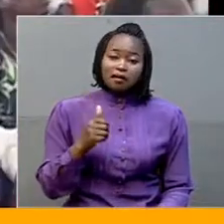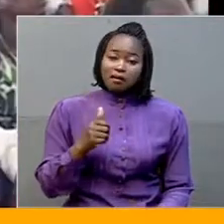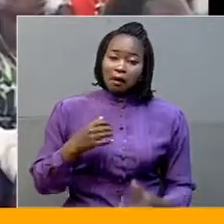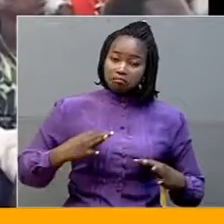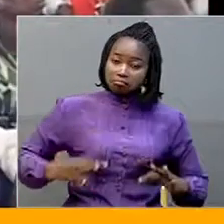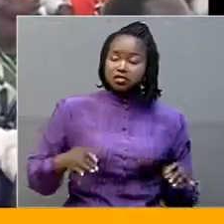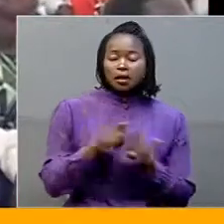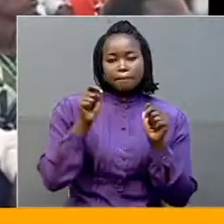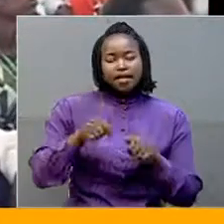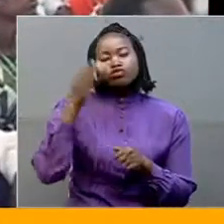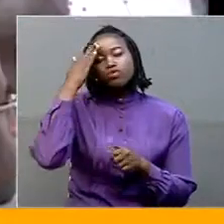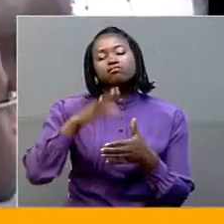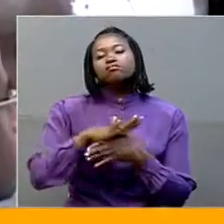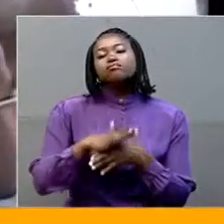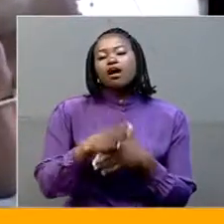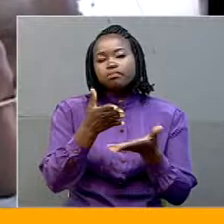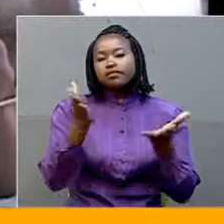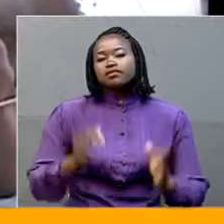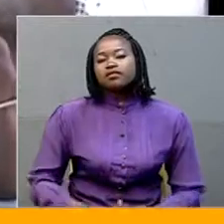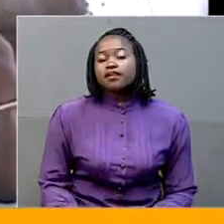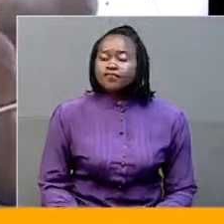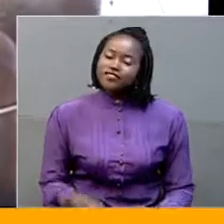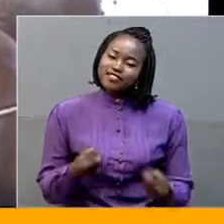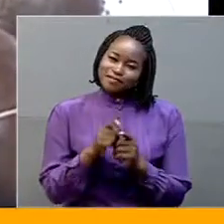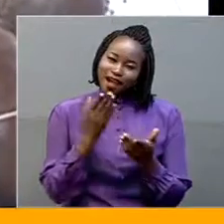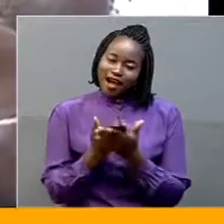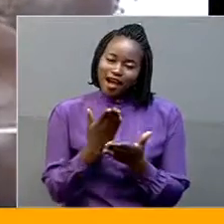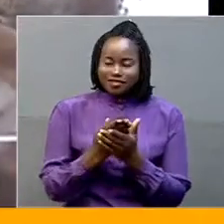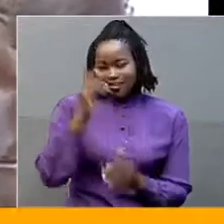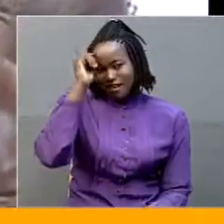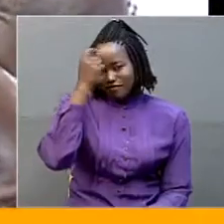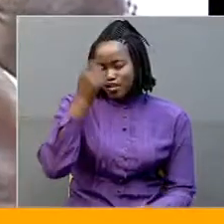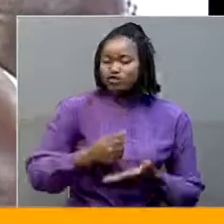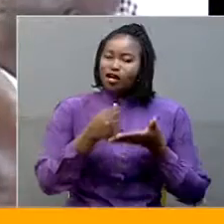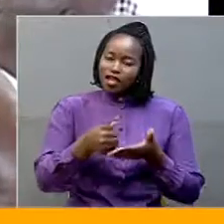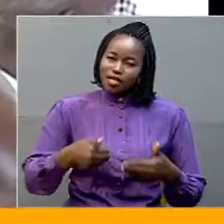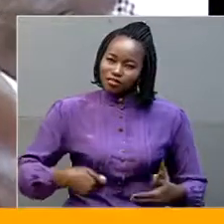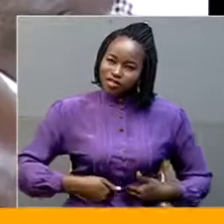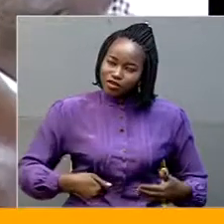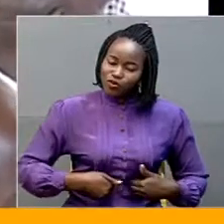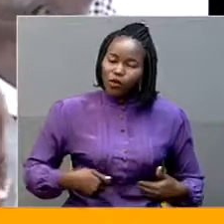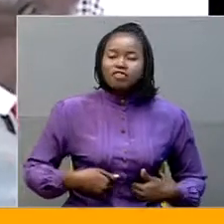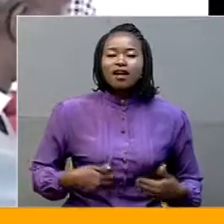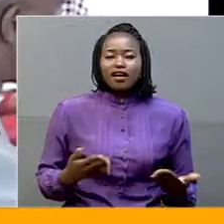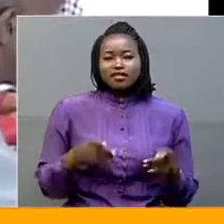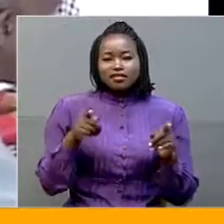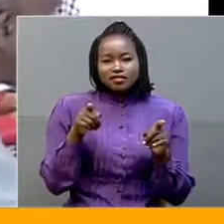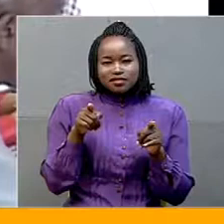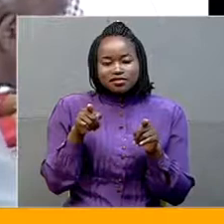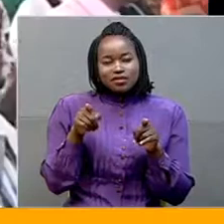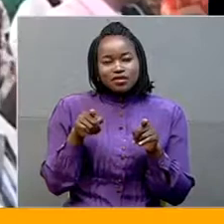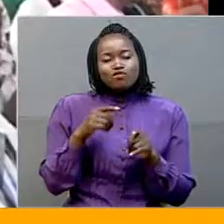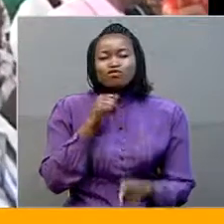Ntagali also asked government to intervene and help the youth being treated while looking for greener pastures